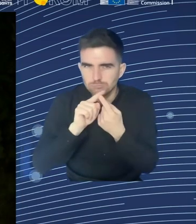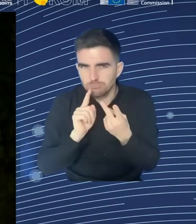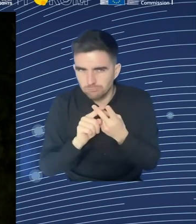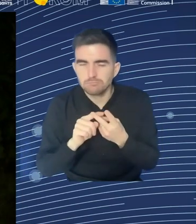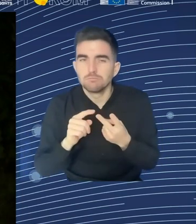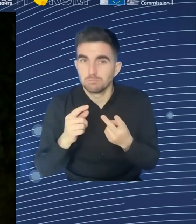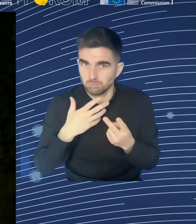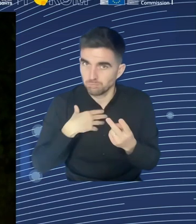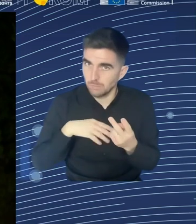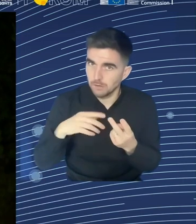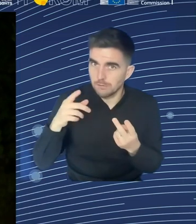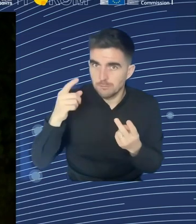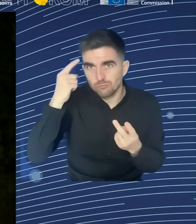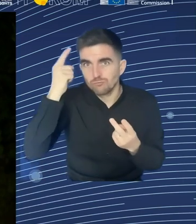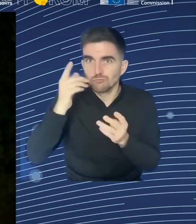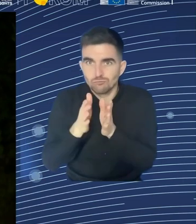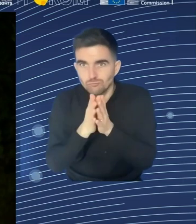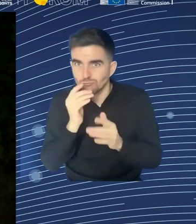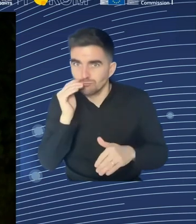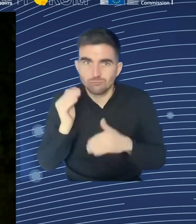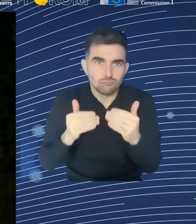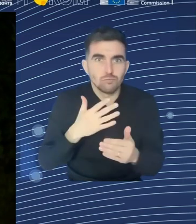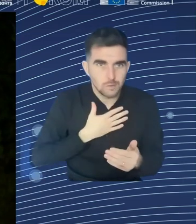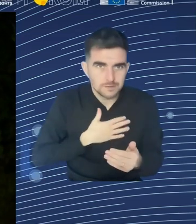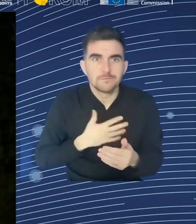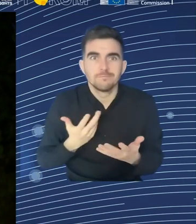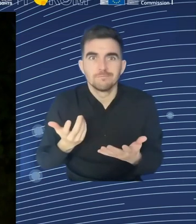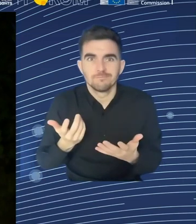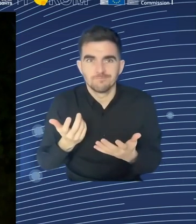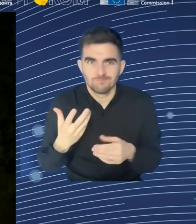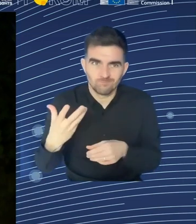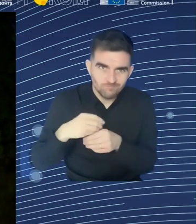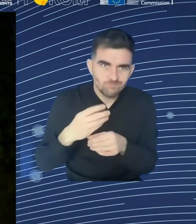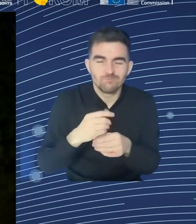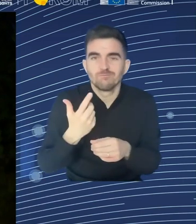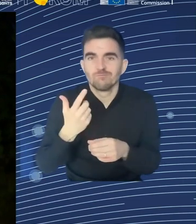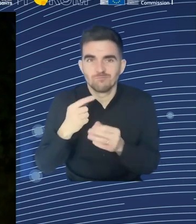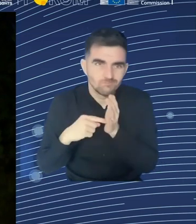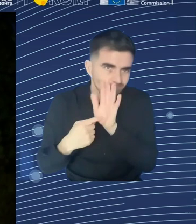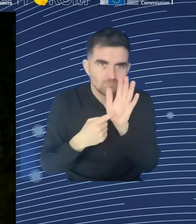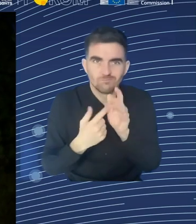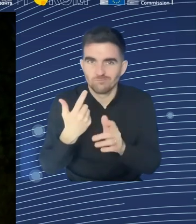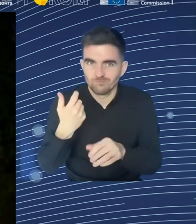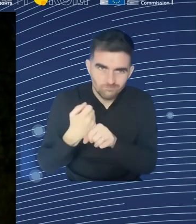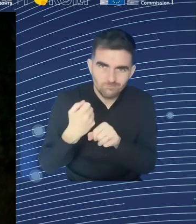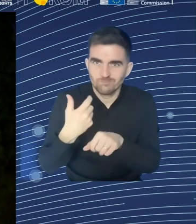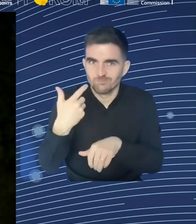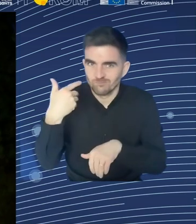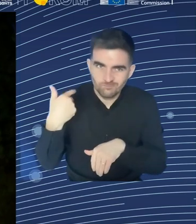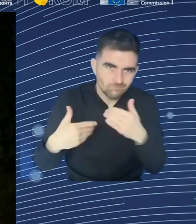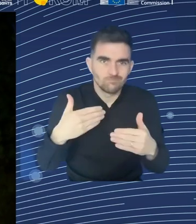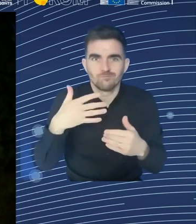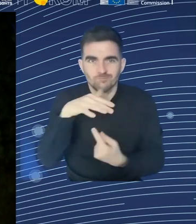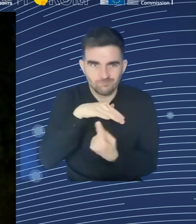incoming migrants? And how do we make it a good solution for all of us, including the workers and their trade unions, so that we are all